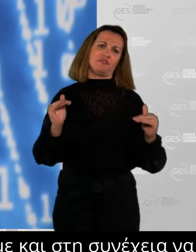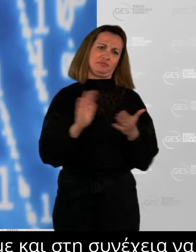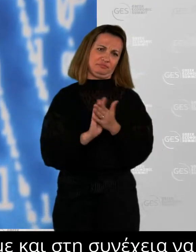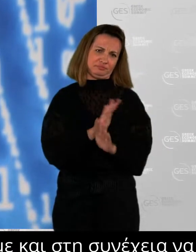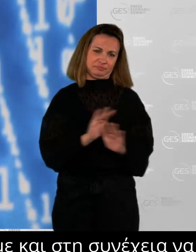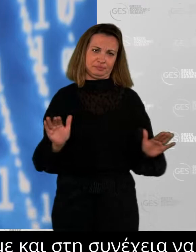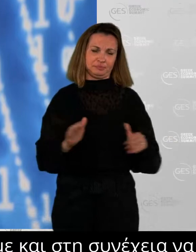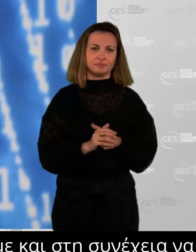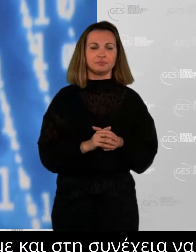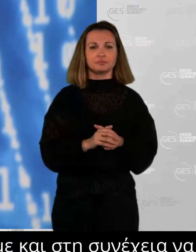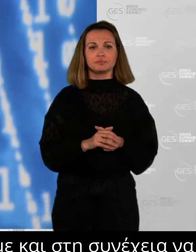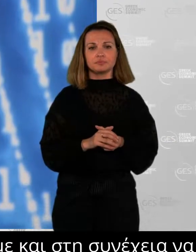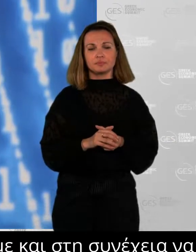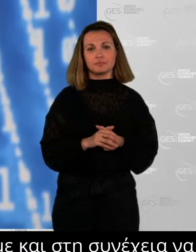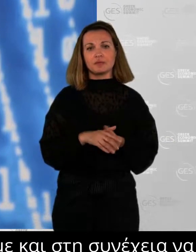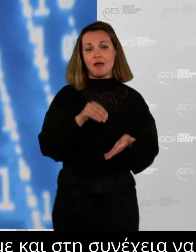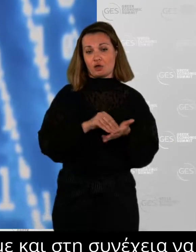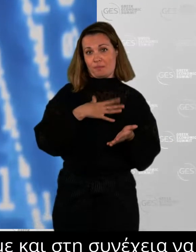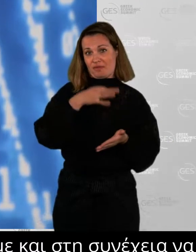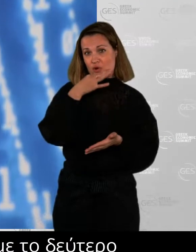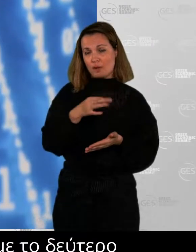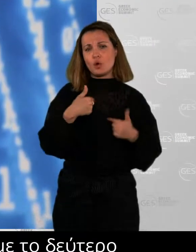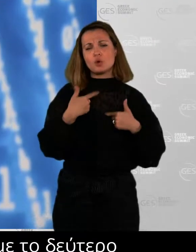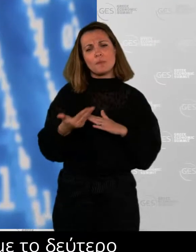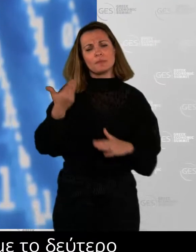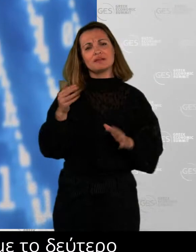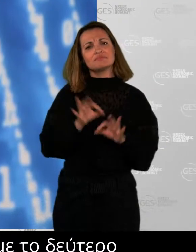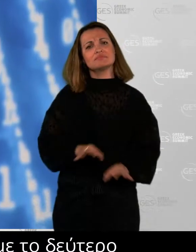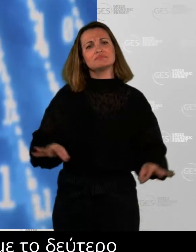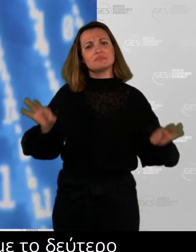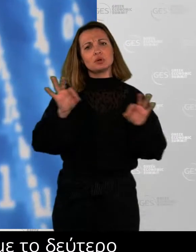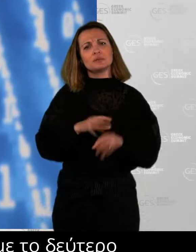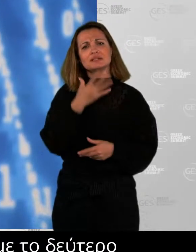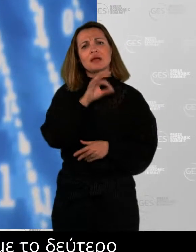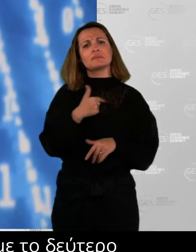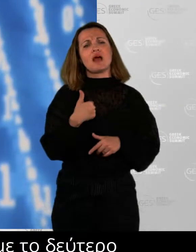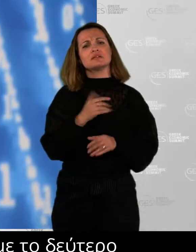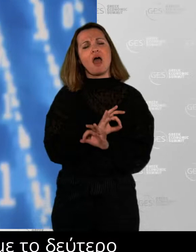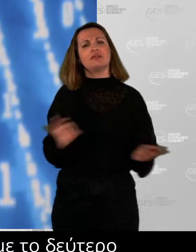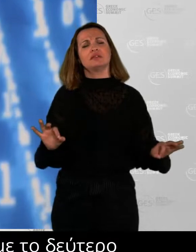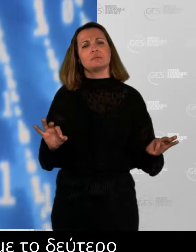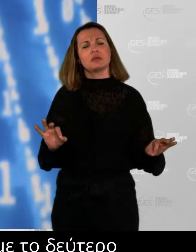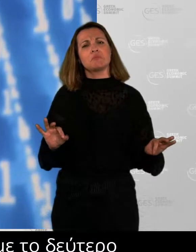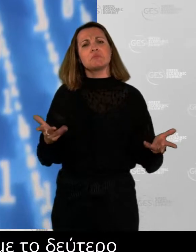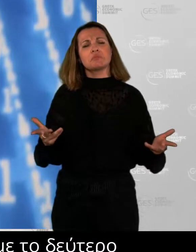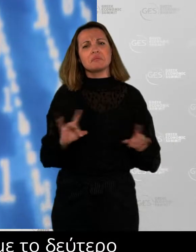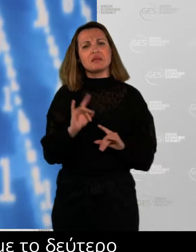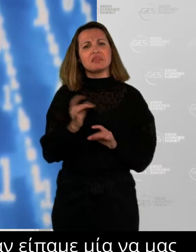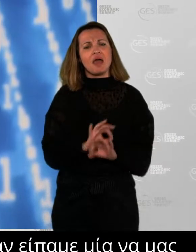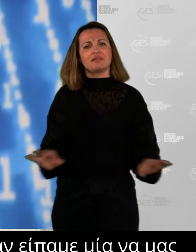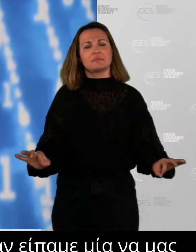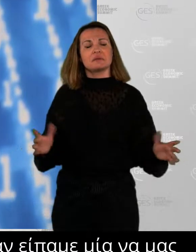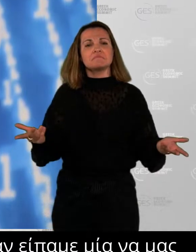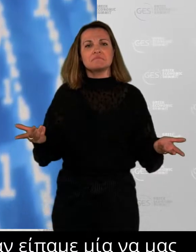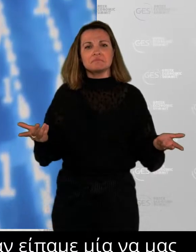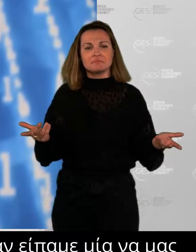we were almost ready for that. And it was as if the pandemic kind of forced us to something that we're already ready to adapt to. And, you it kind of surprised me as